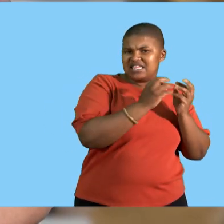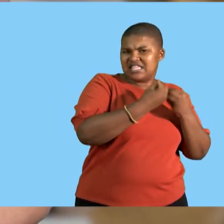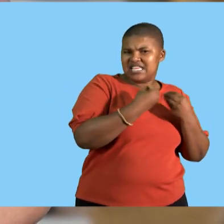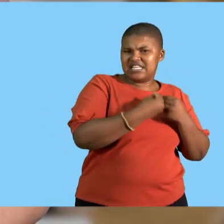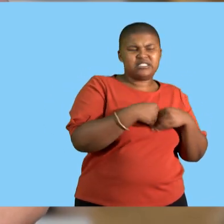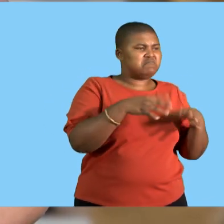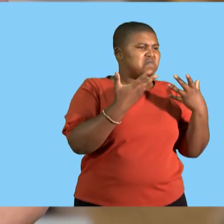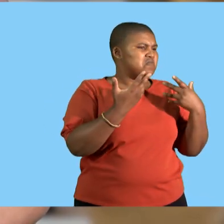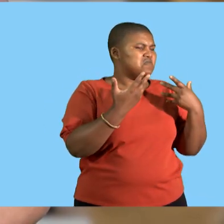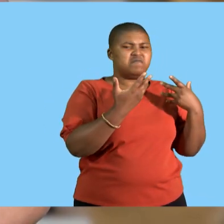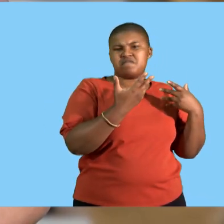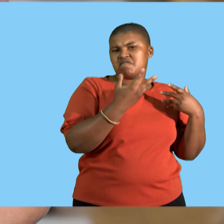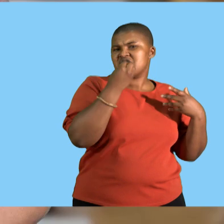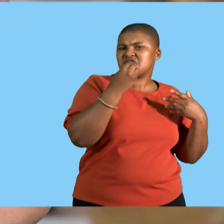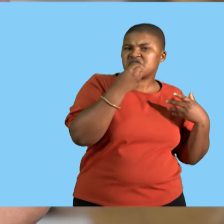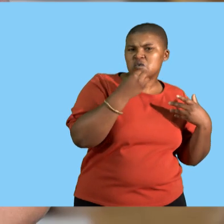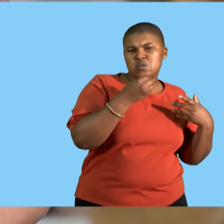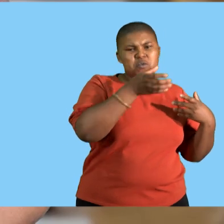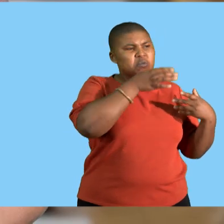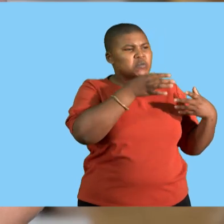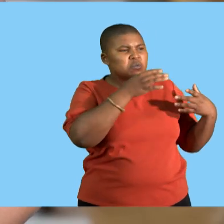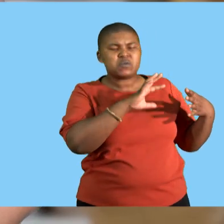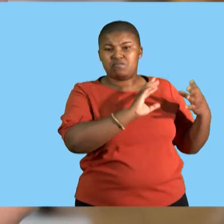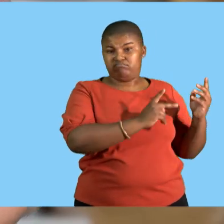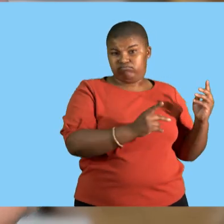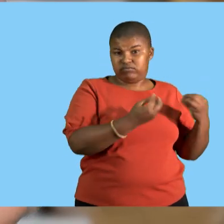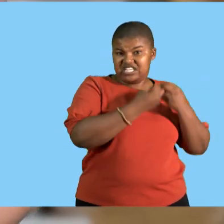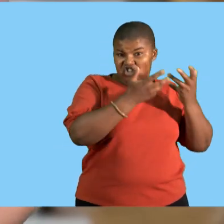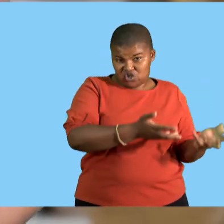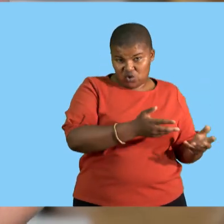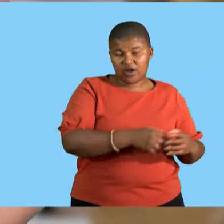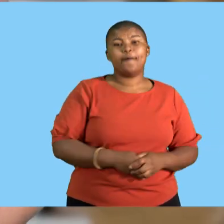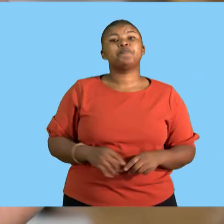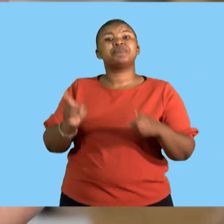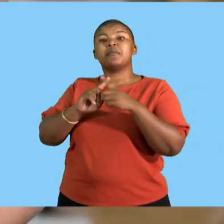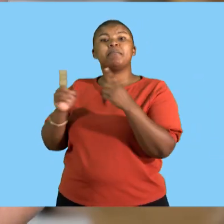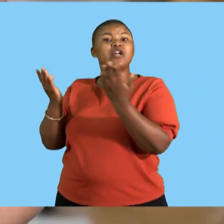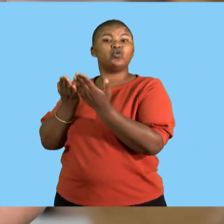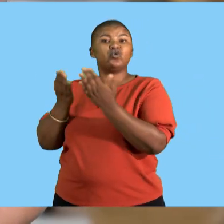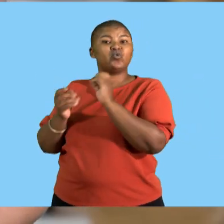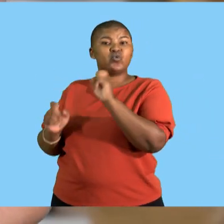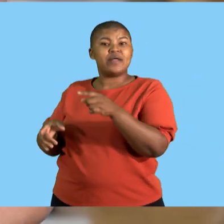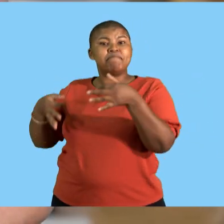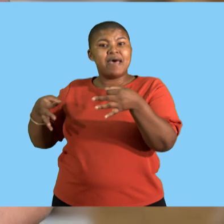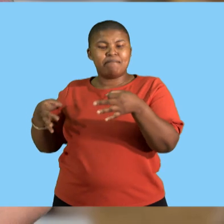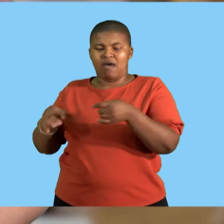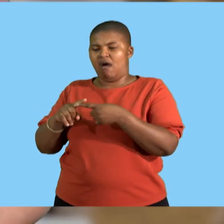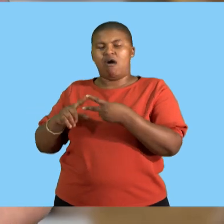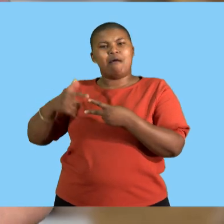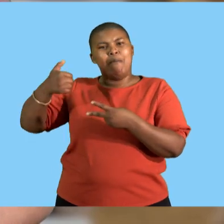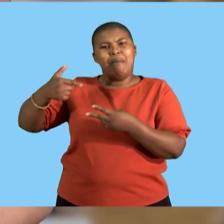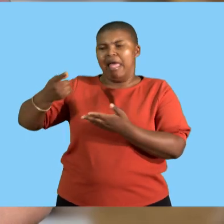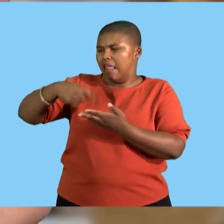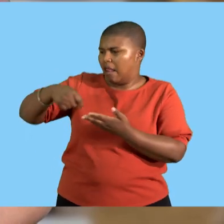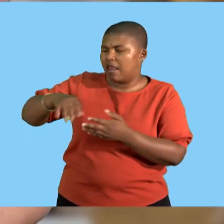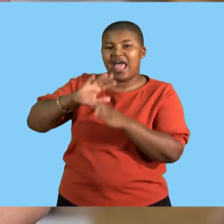and that kind of stuff. Where a school will need paper, stationery, also